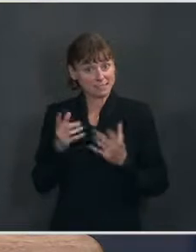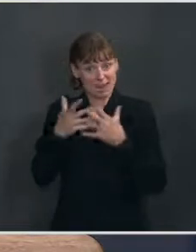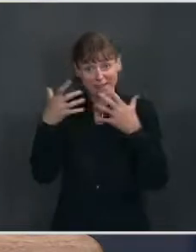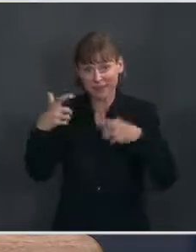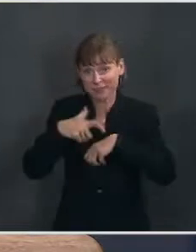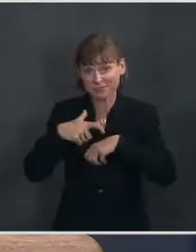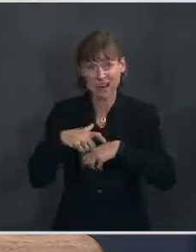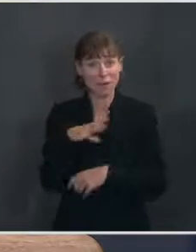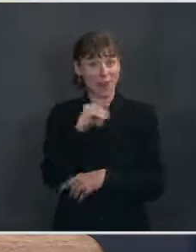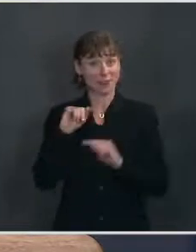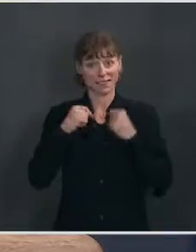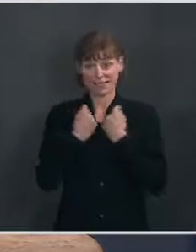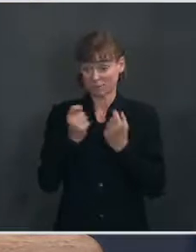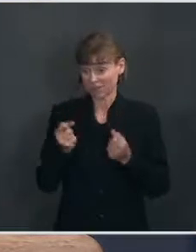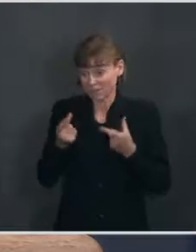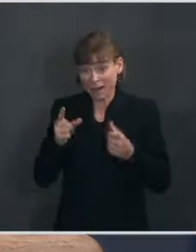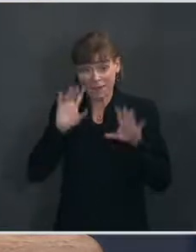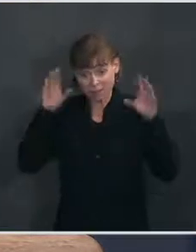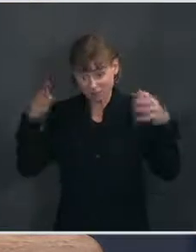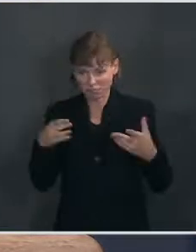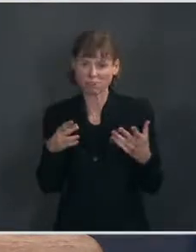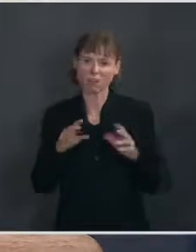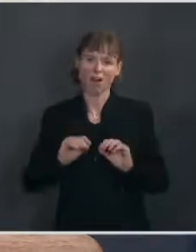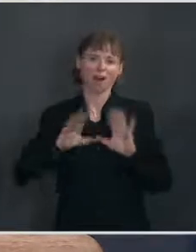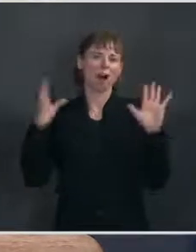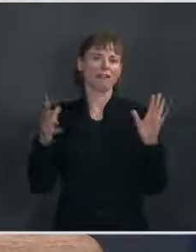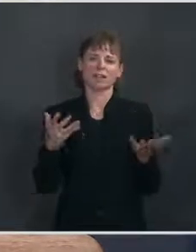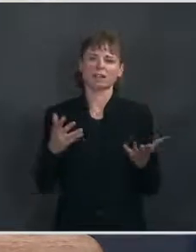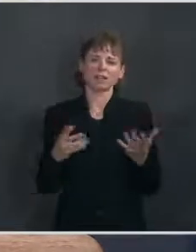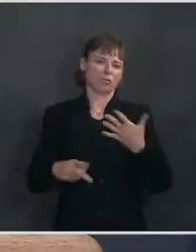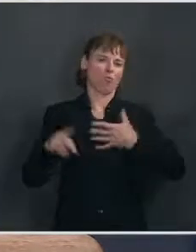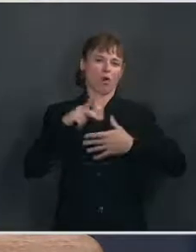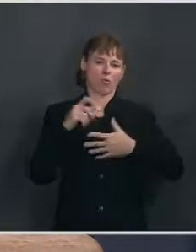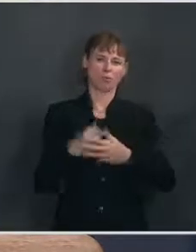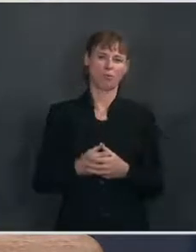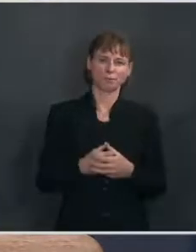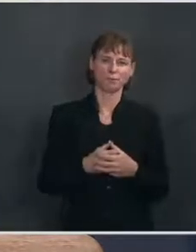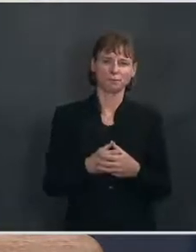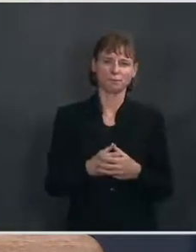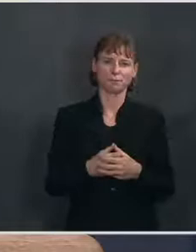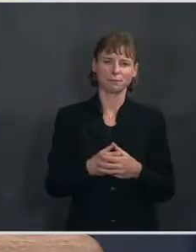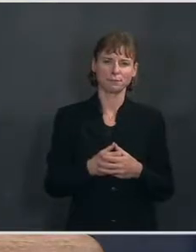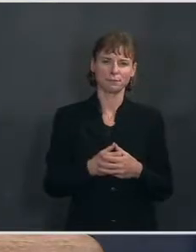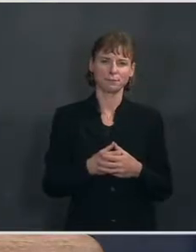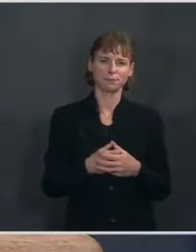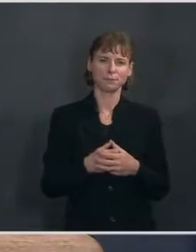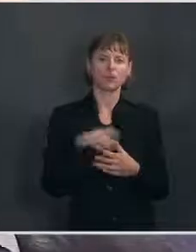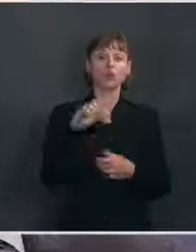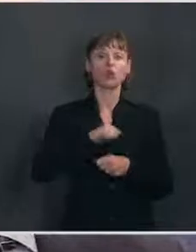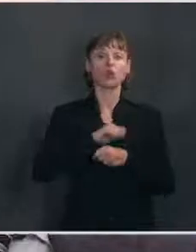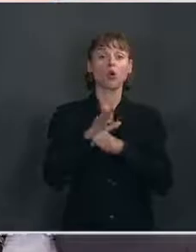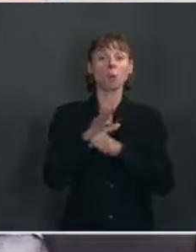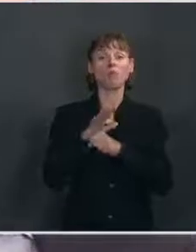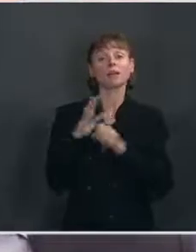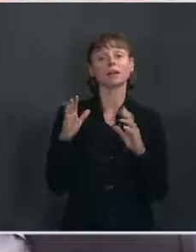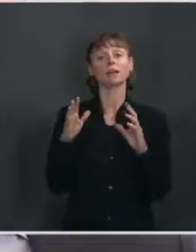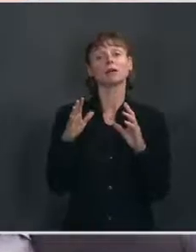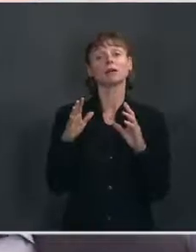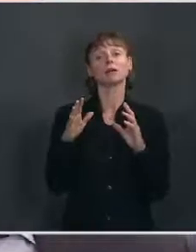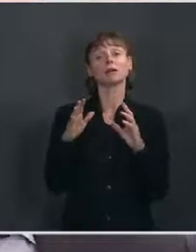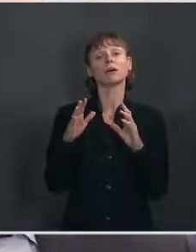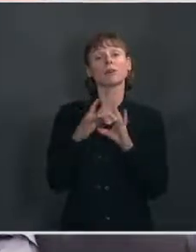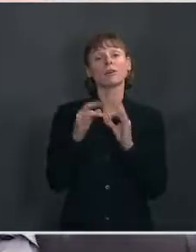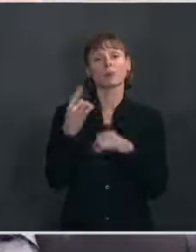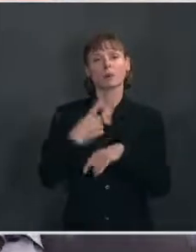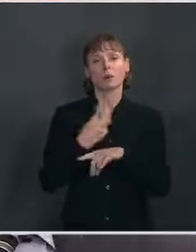our team is, shows you how much of a priority it is here. The I think I asked you about COVID. I know there was a COVID briefing today, but one statistic